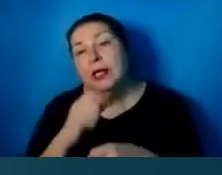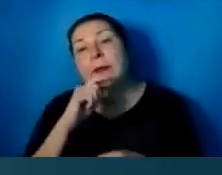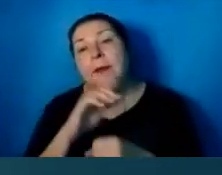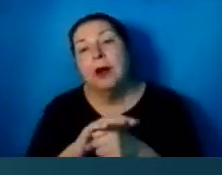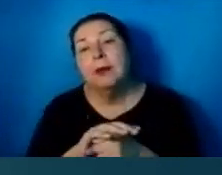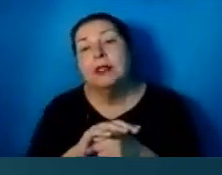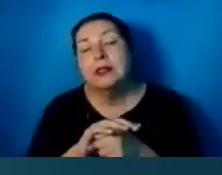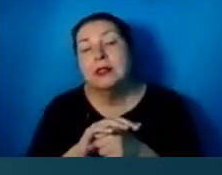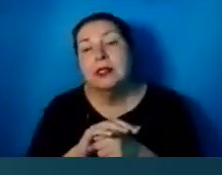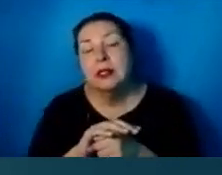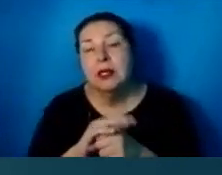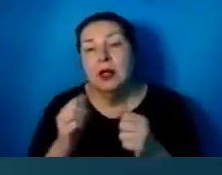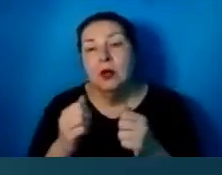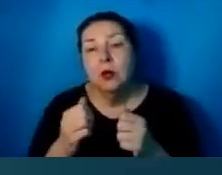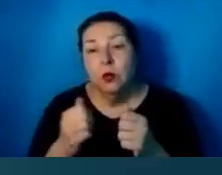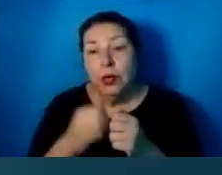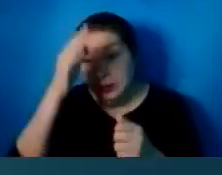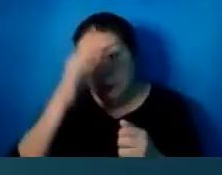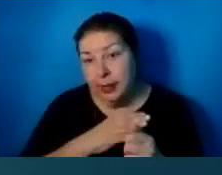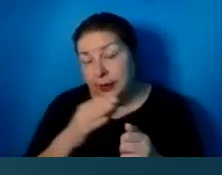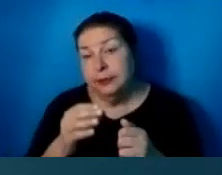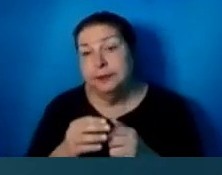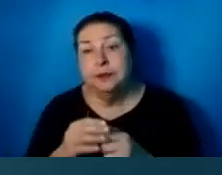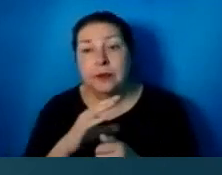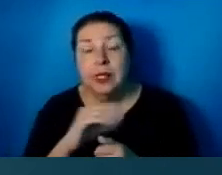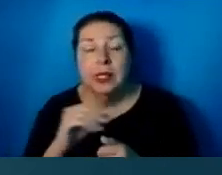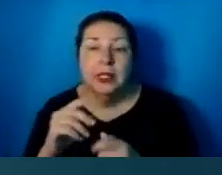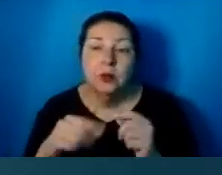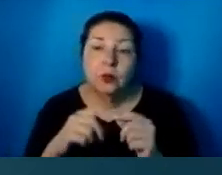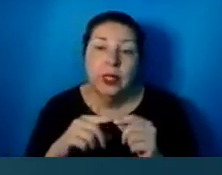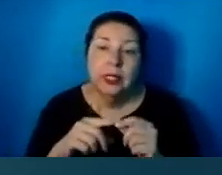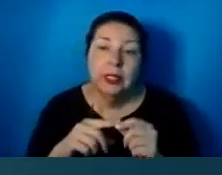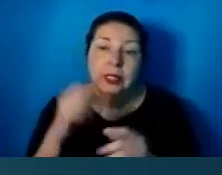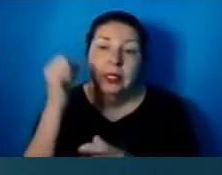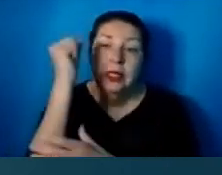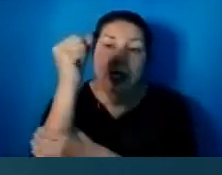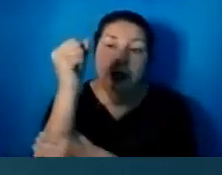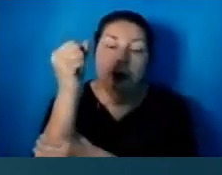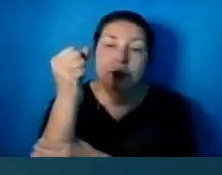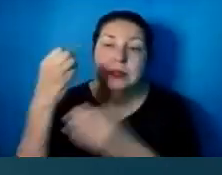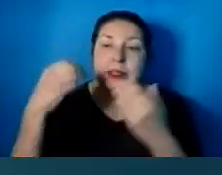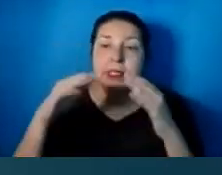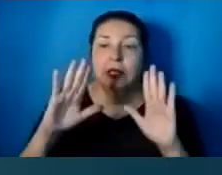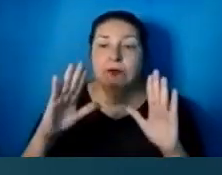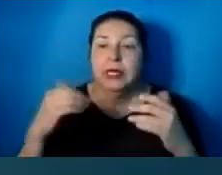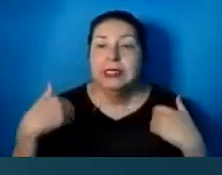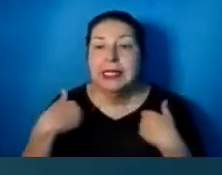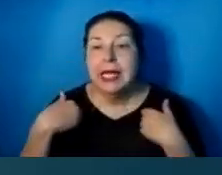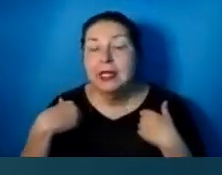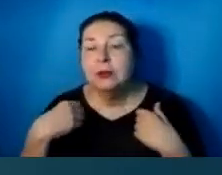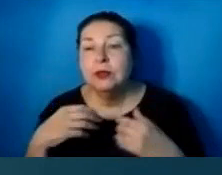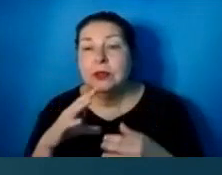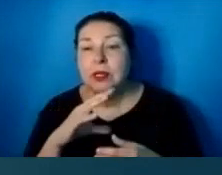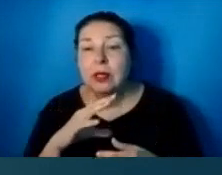with man. And when Abram sacrificed the animals, and he cut